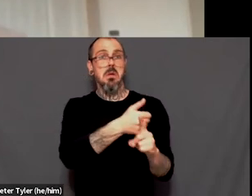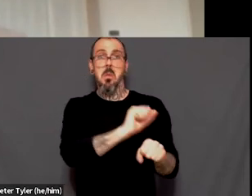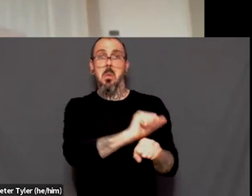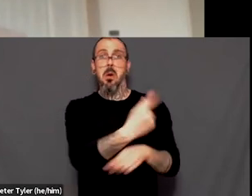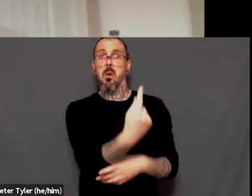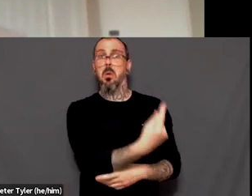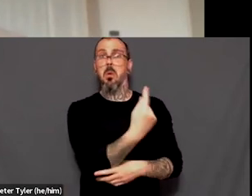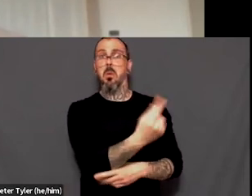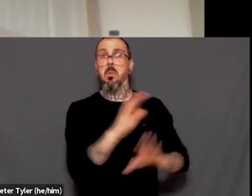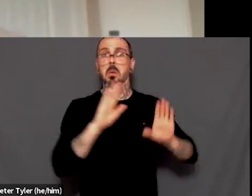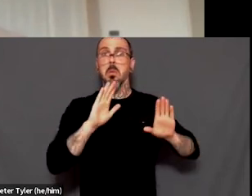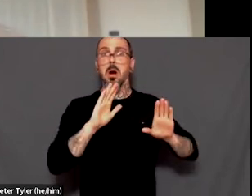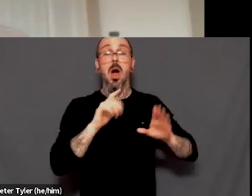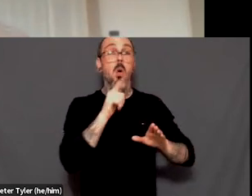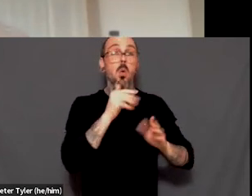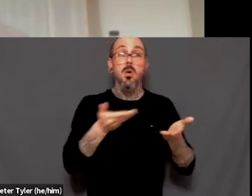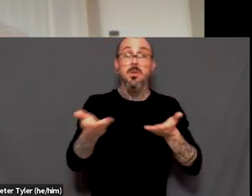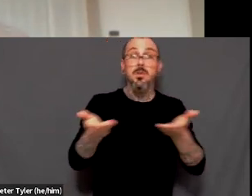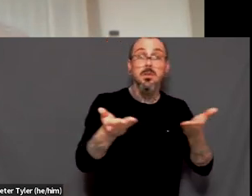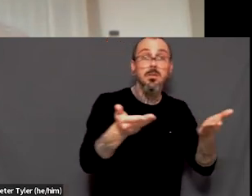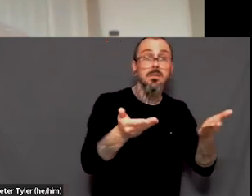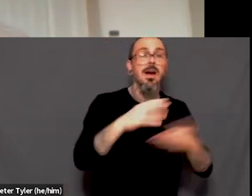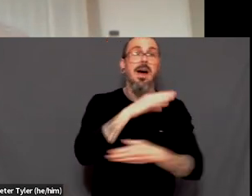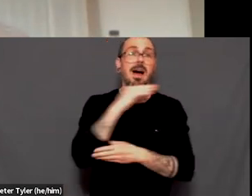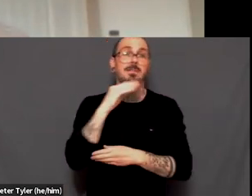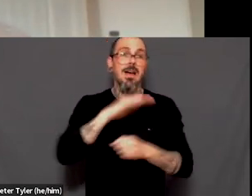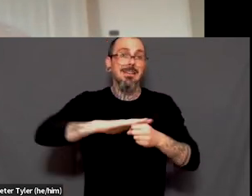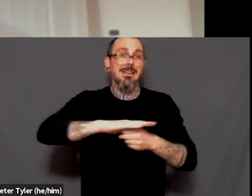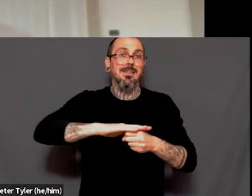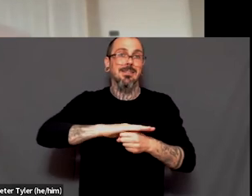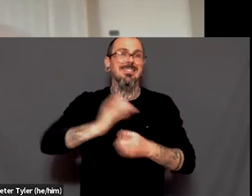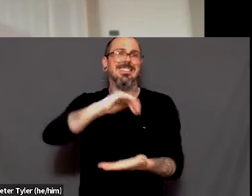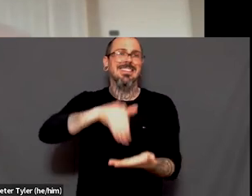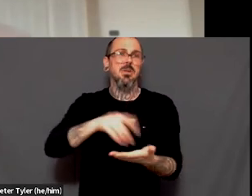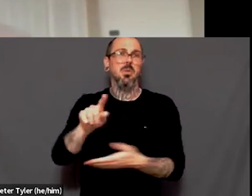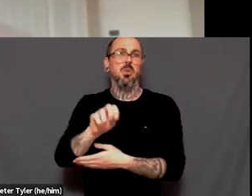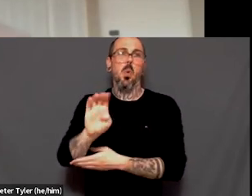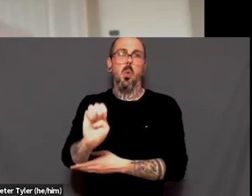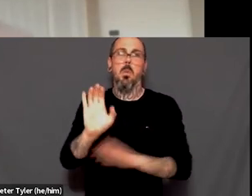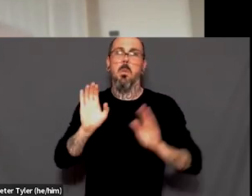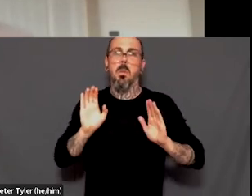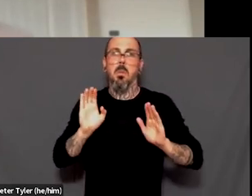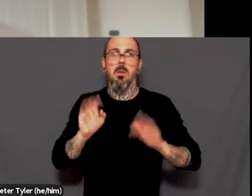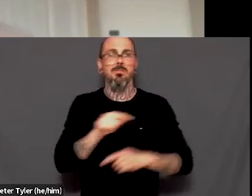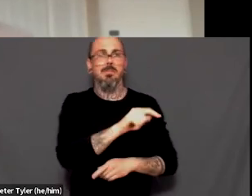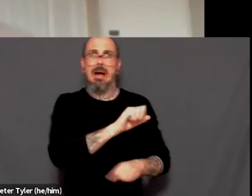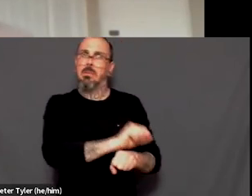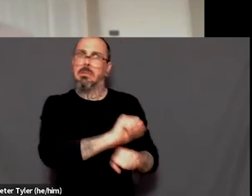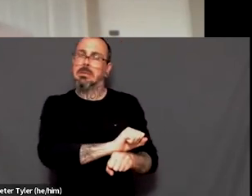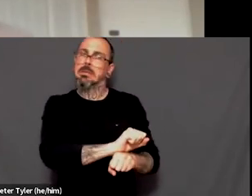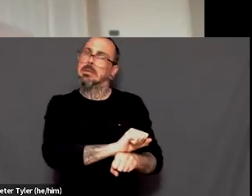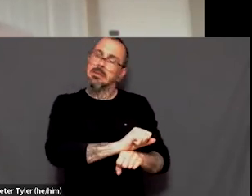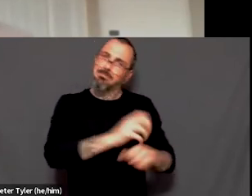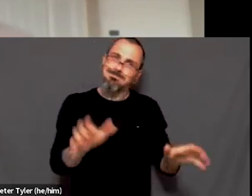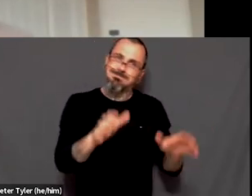which is just Halifax area. And, um, they have a lot of work to do. Um, and they don't have the